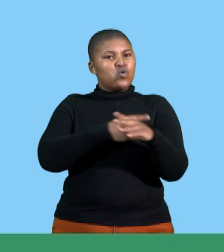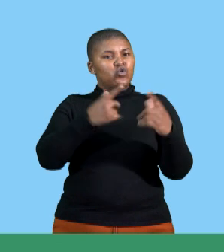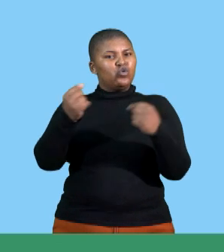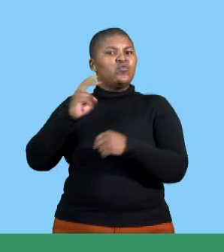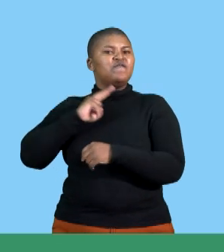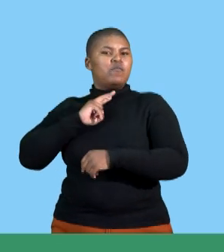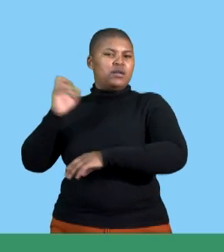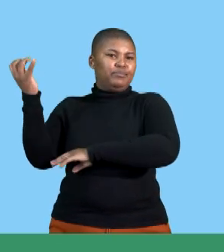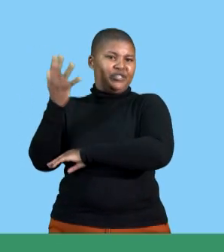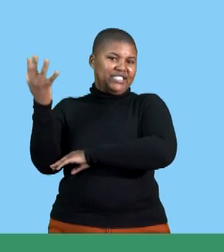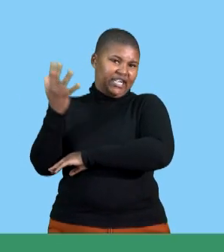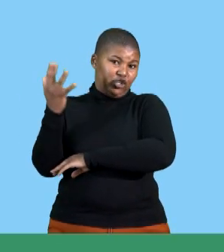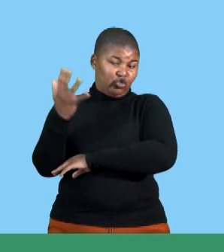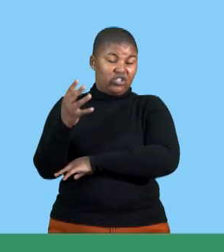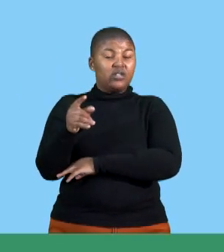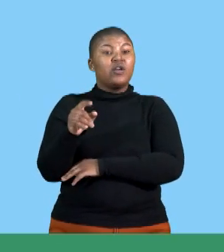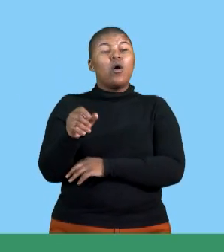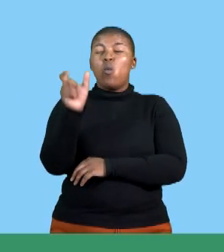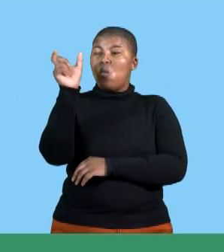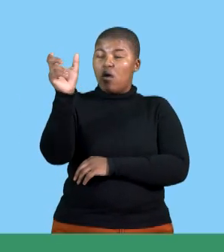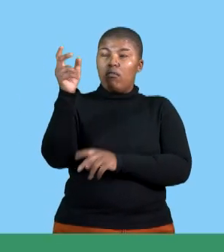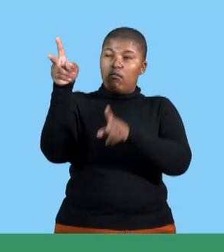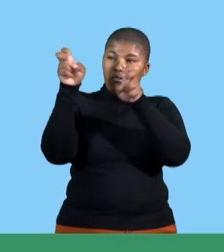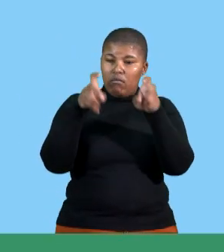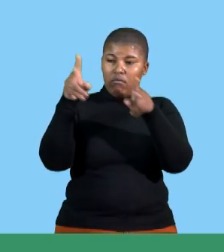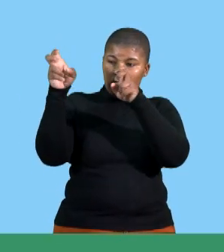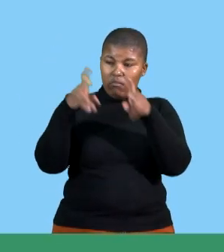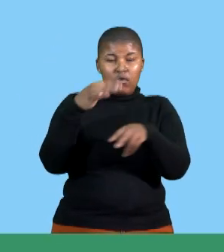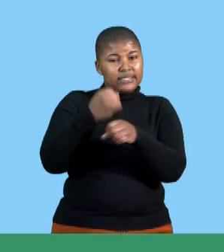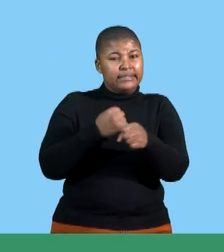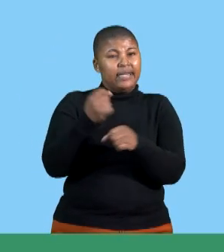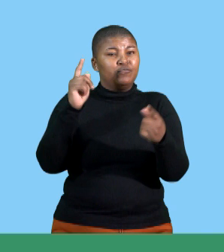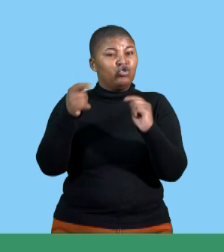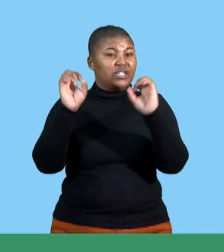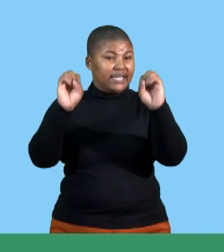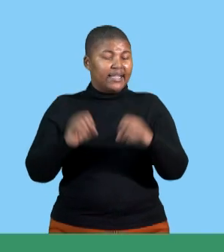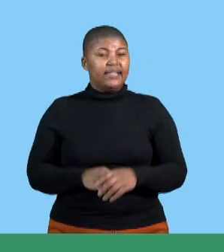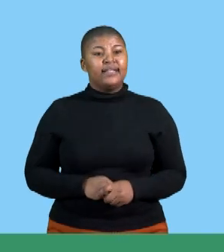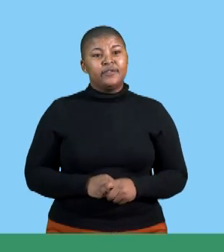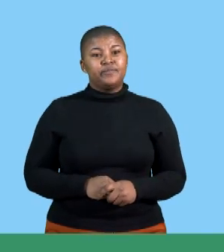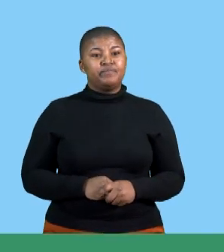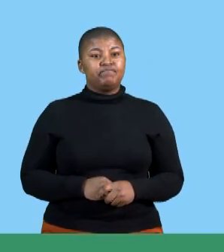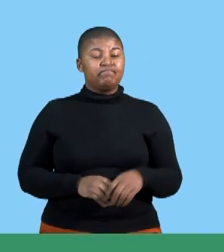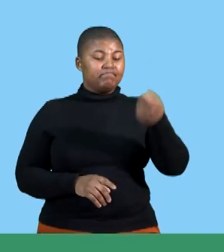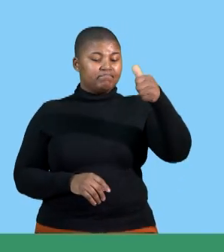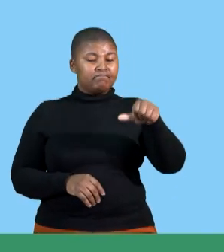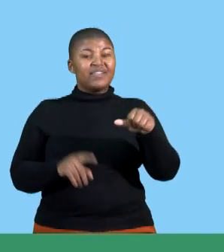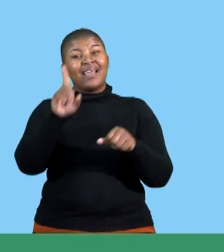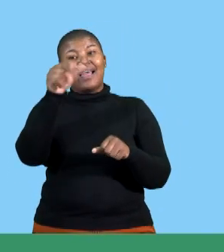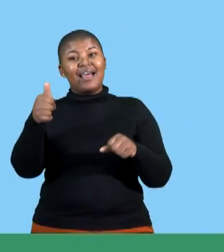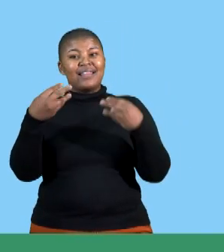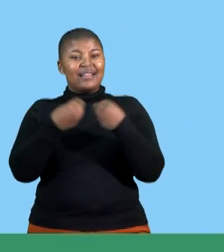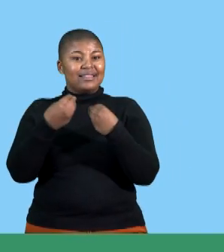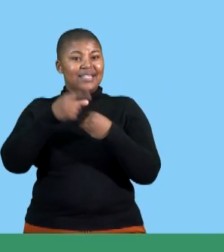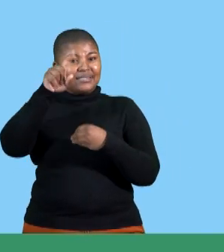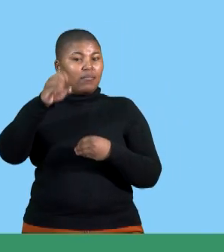so the quotation is taken from where from the scenario word for word we're not changing anything outline are the factors that must